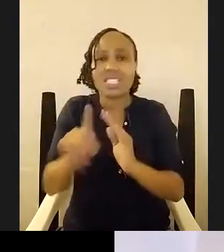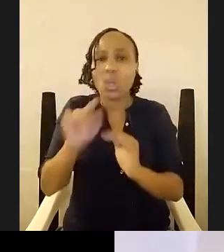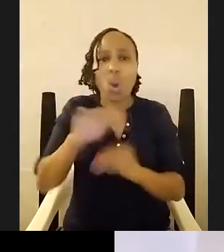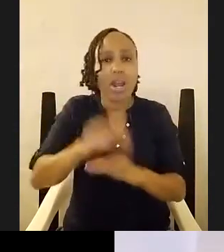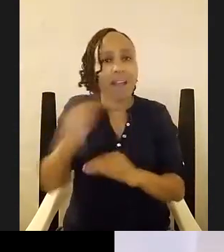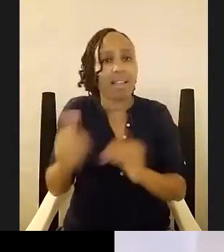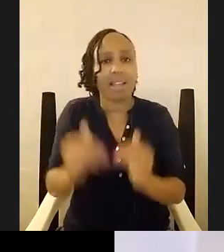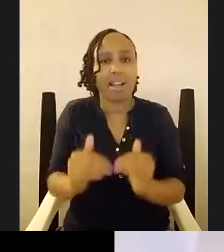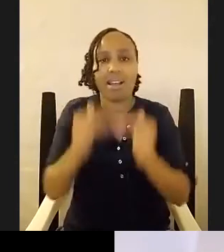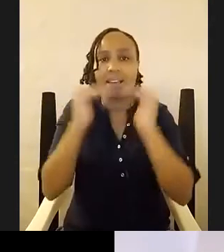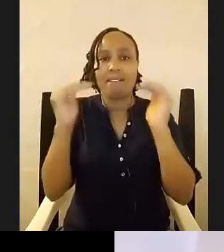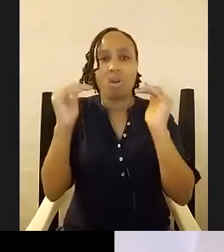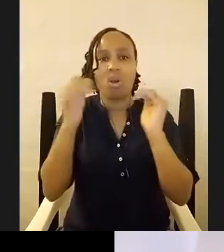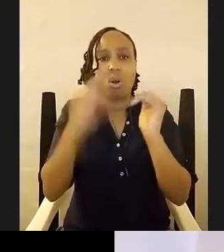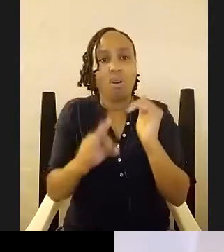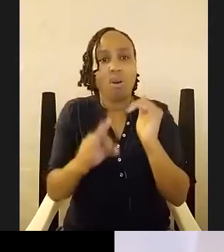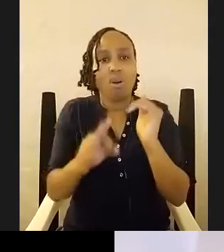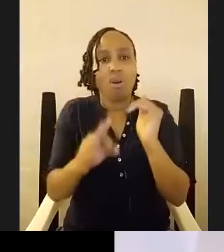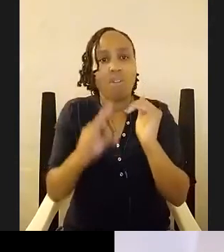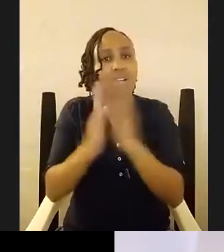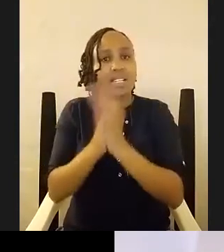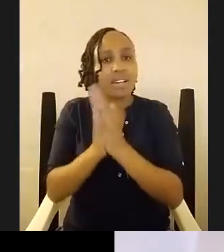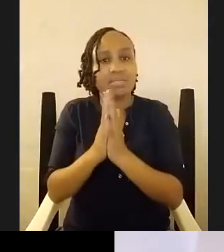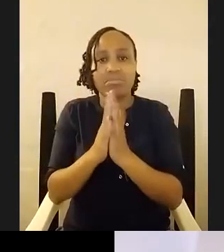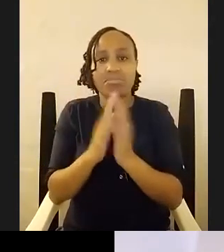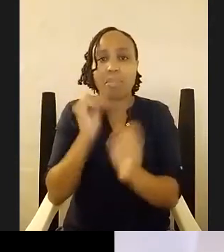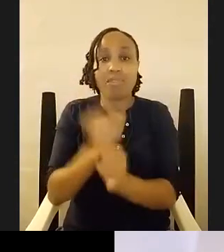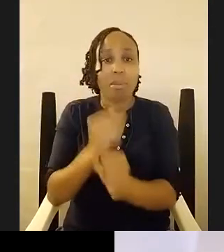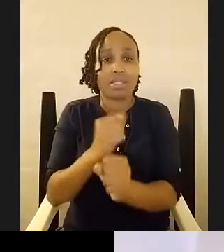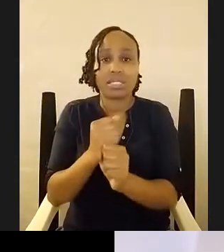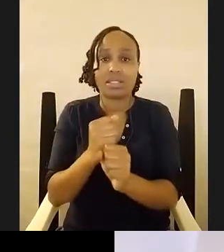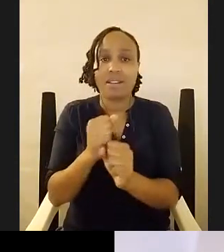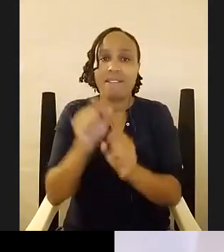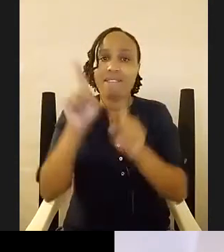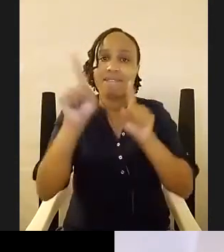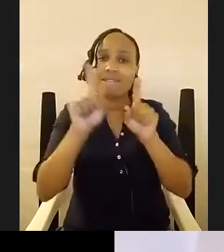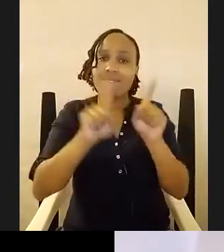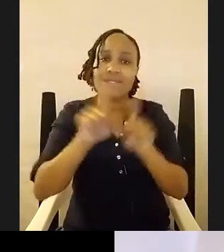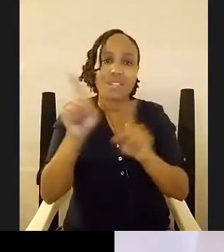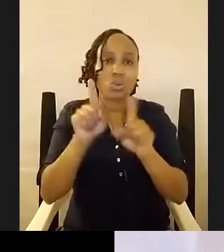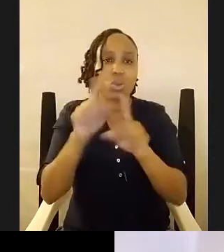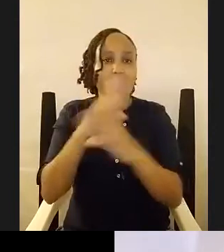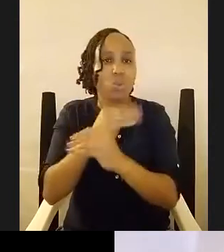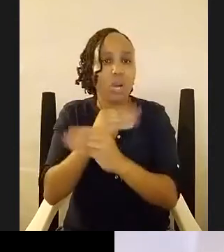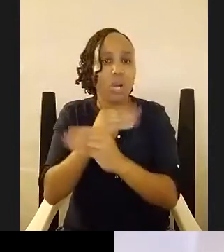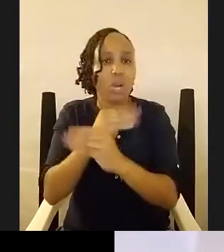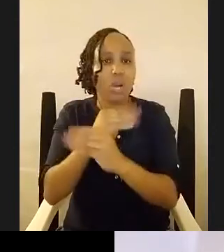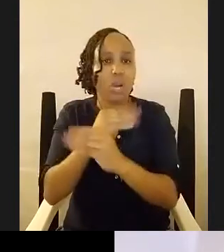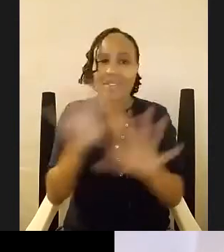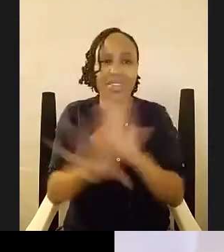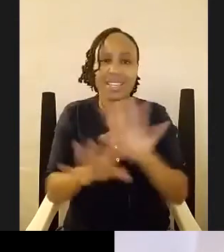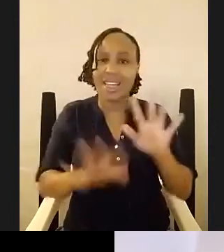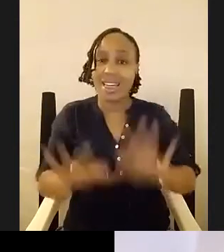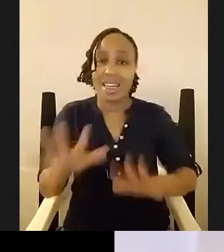literary performance if you can call it that the virtual tours the everything else it's been hectic it's been frenetic um